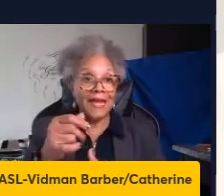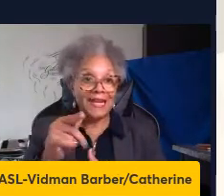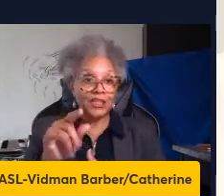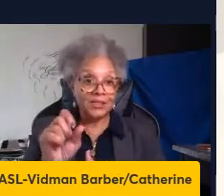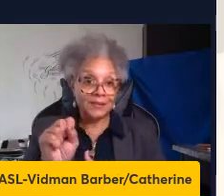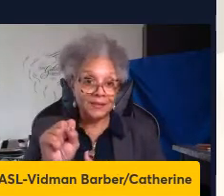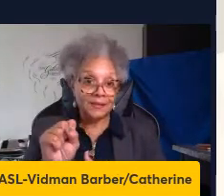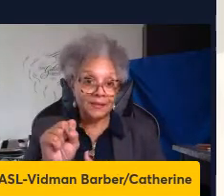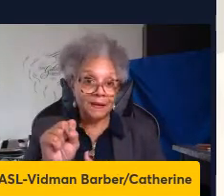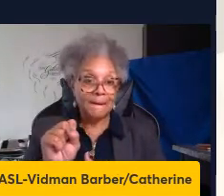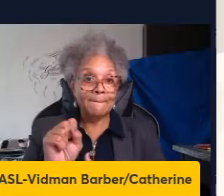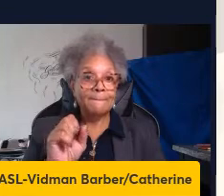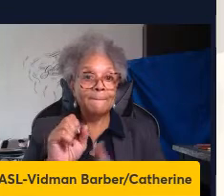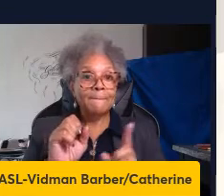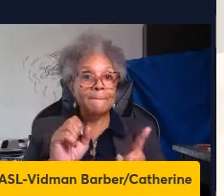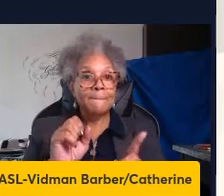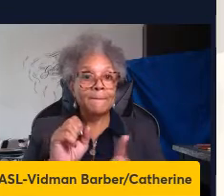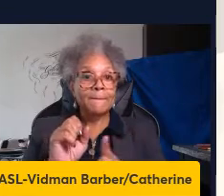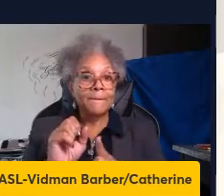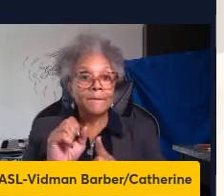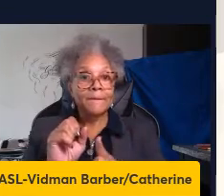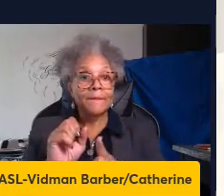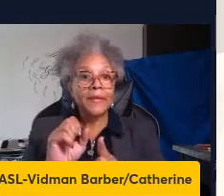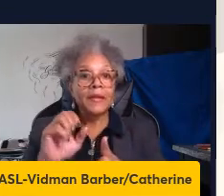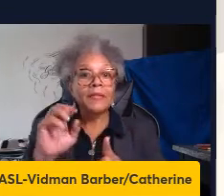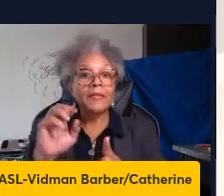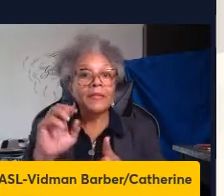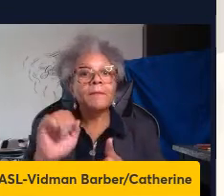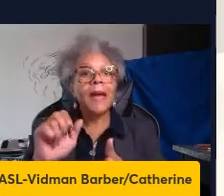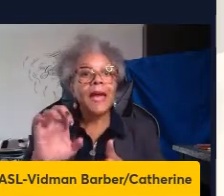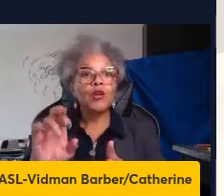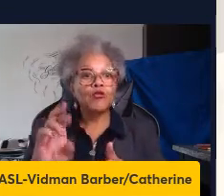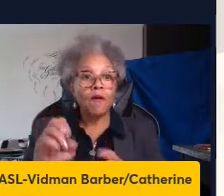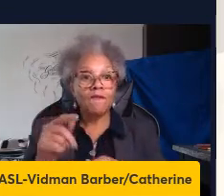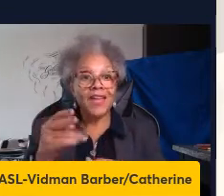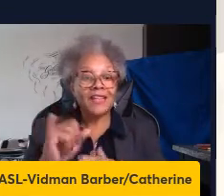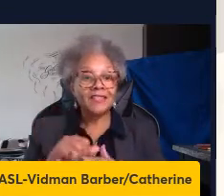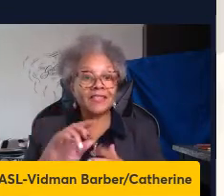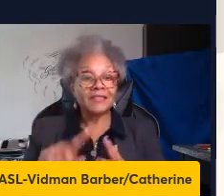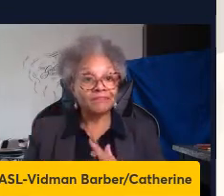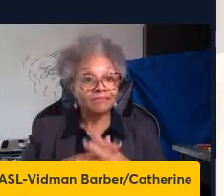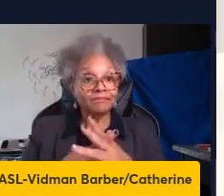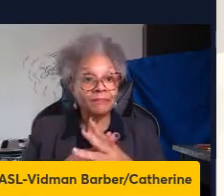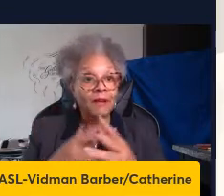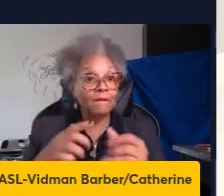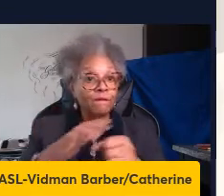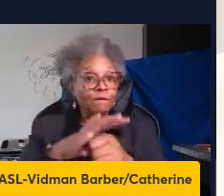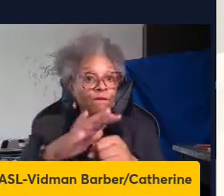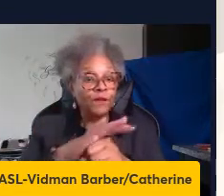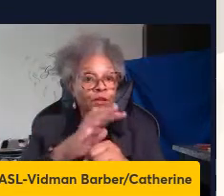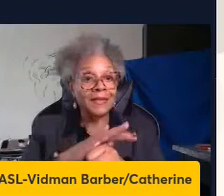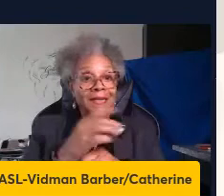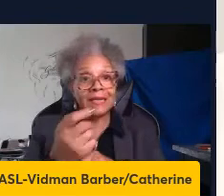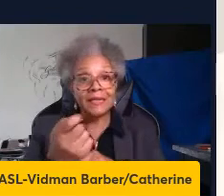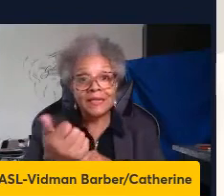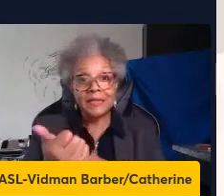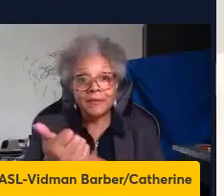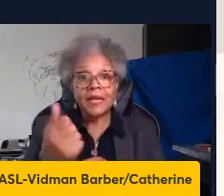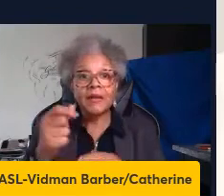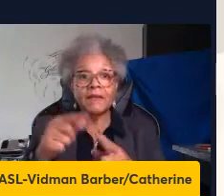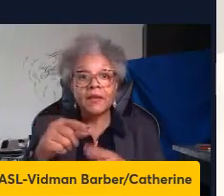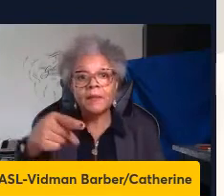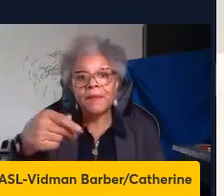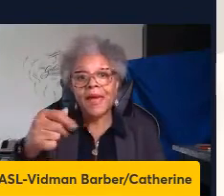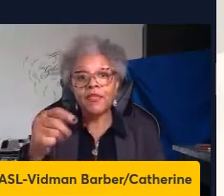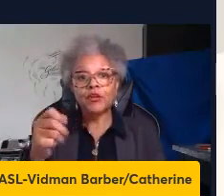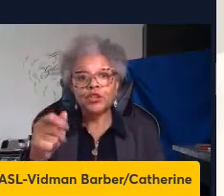very responsible for macrophage activation that fully eliminates the pathogen however